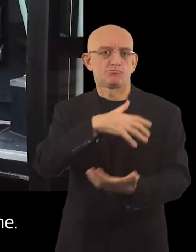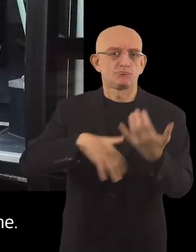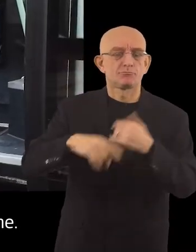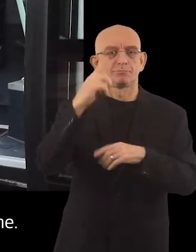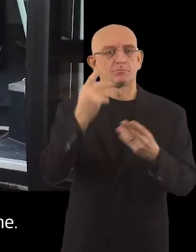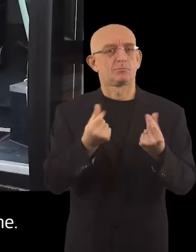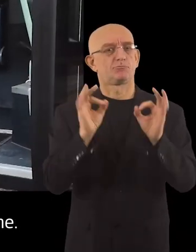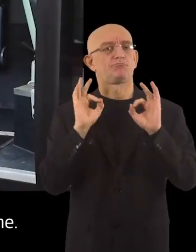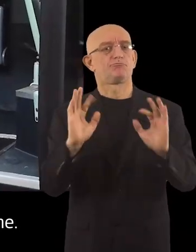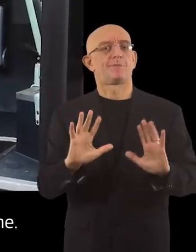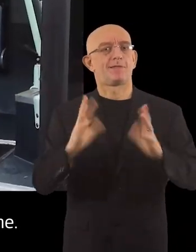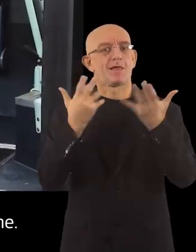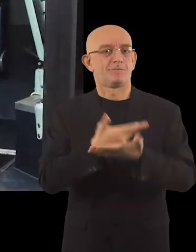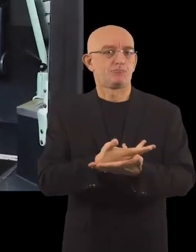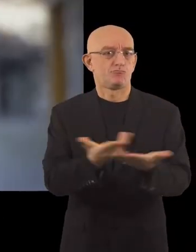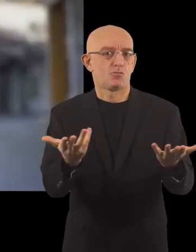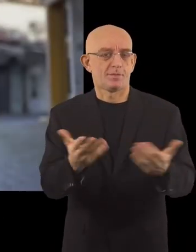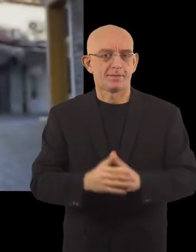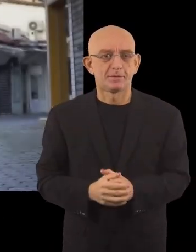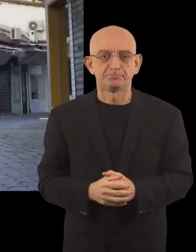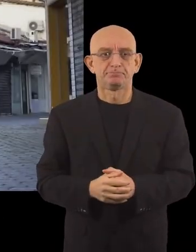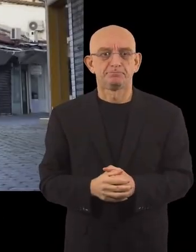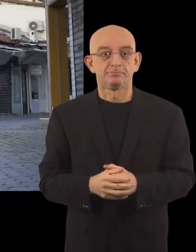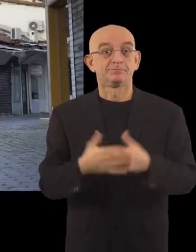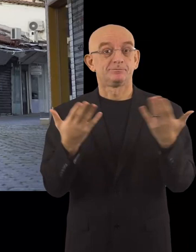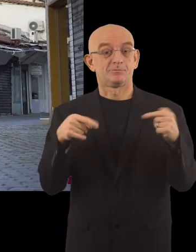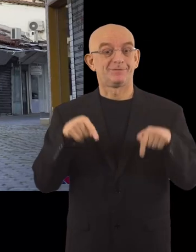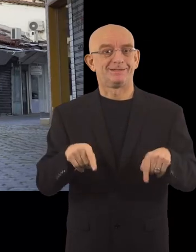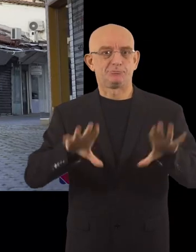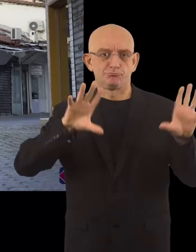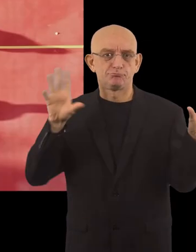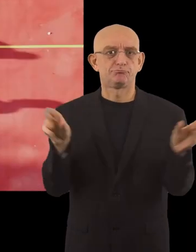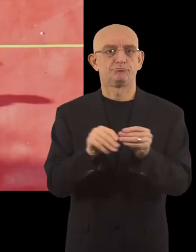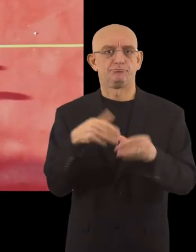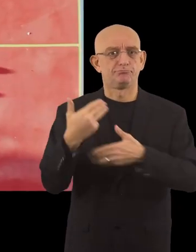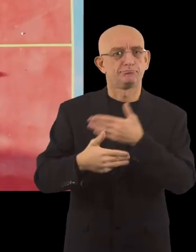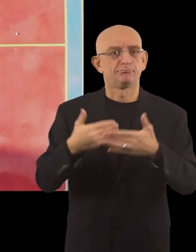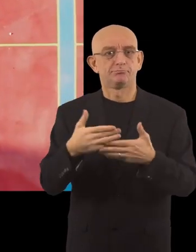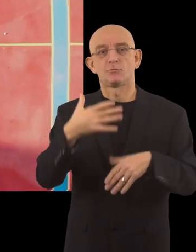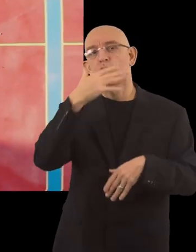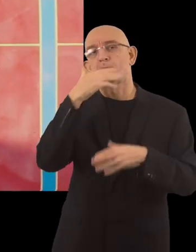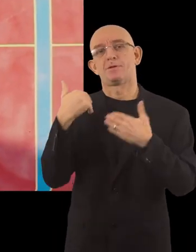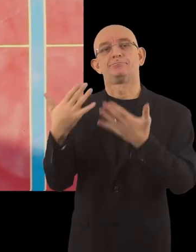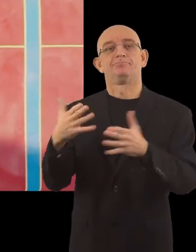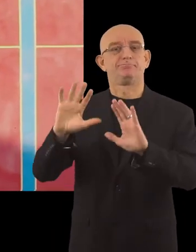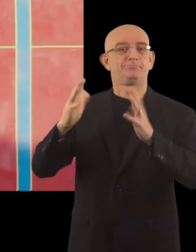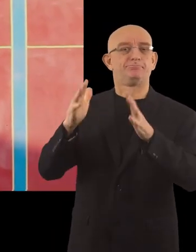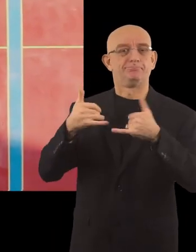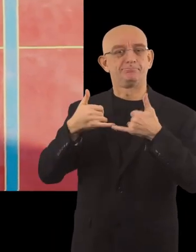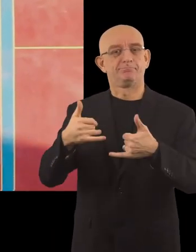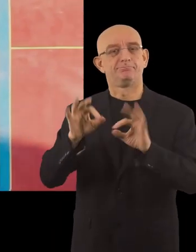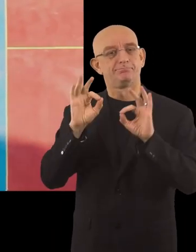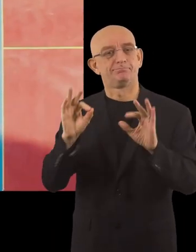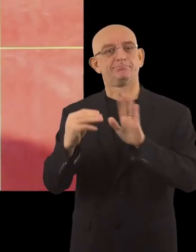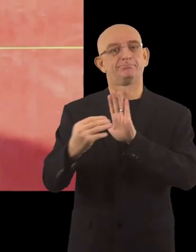improve the quality of life for everyone. As a result of this holistic approach, Comatini wins a special mention